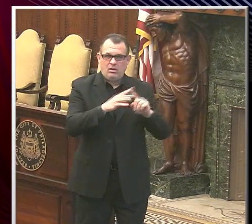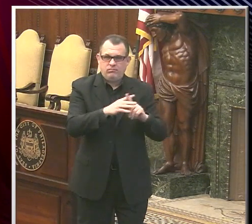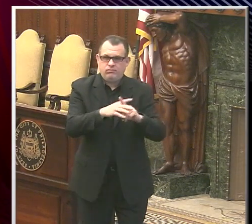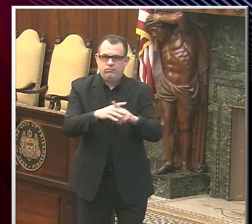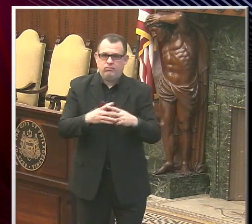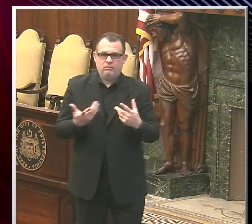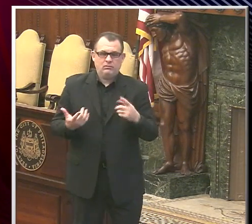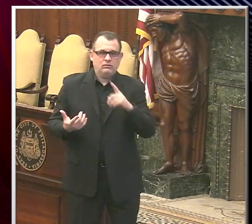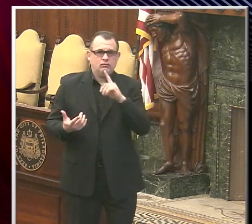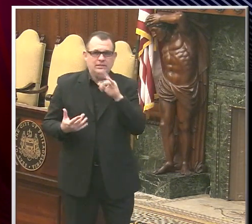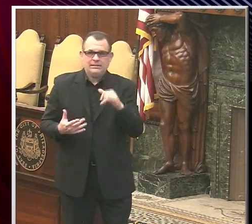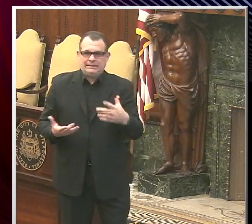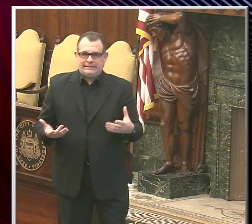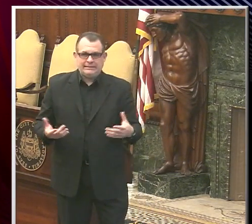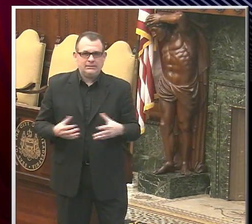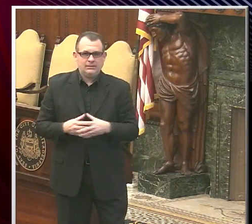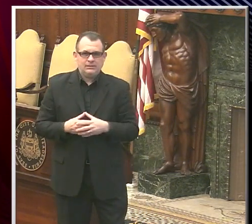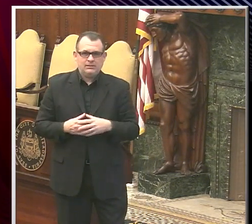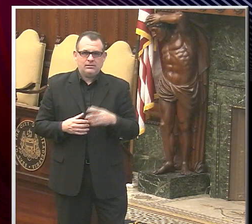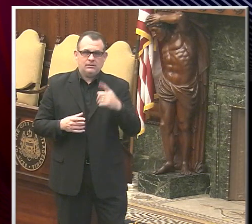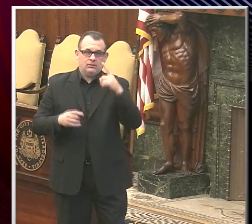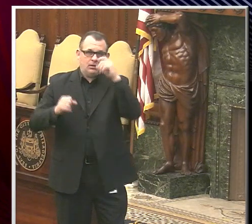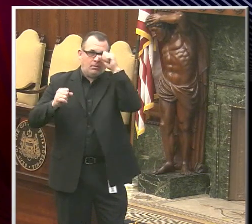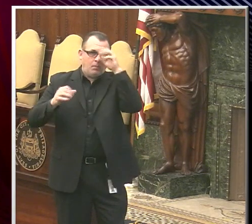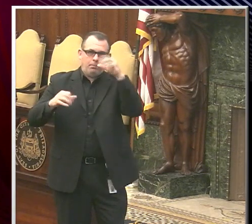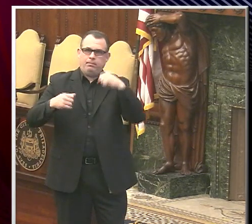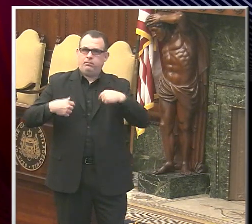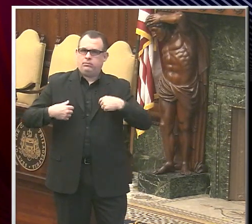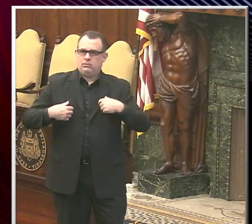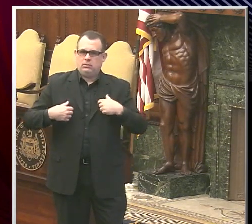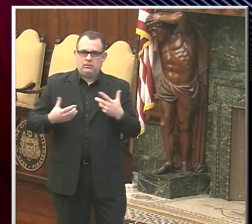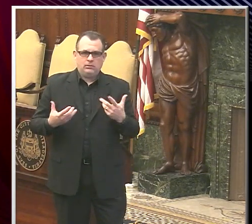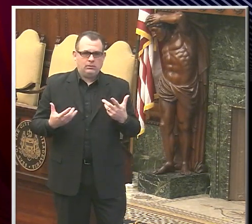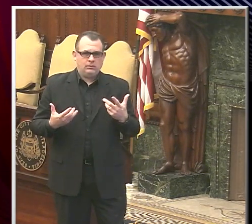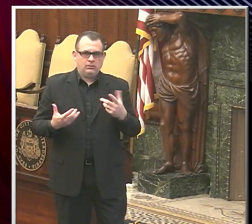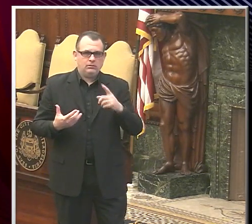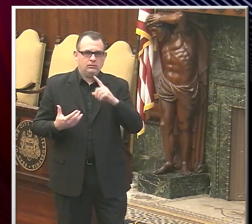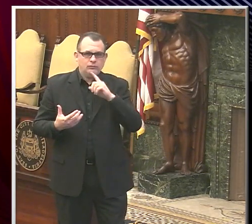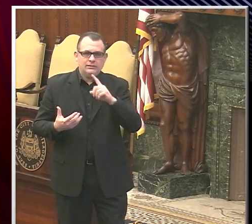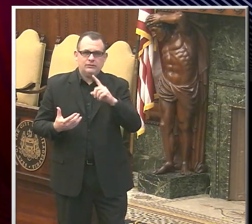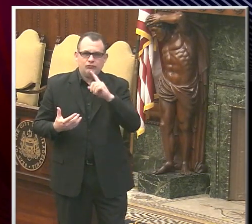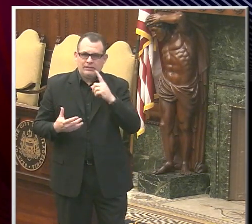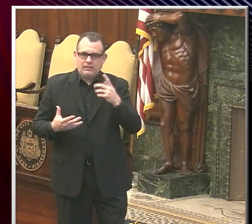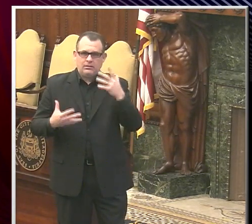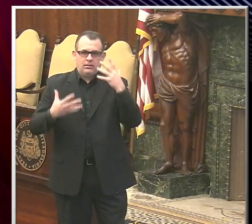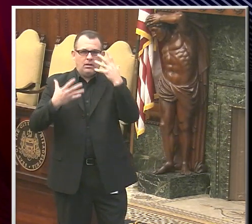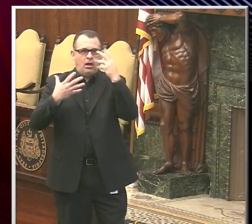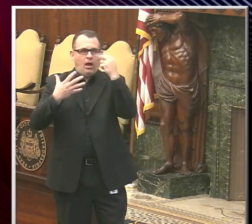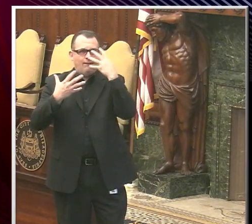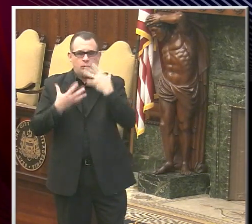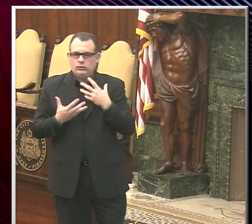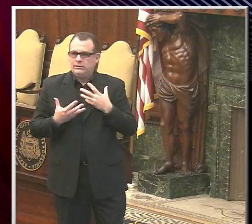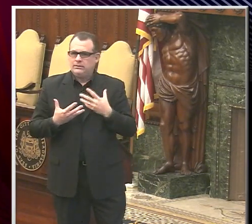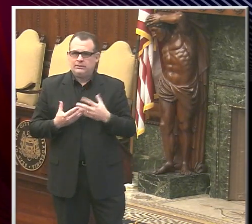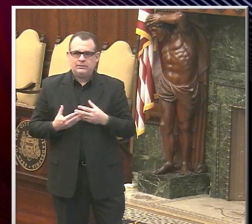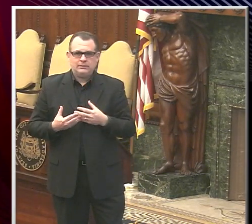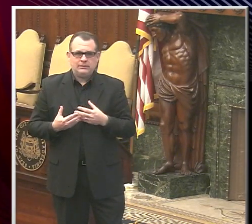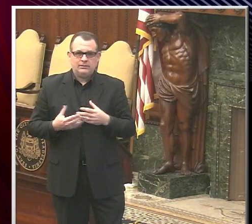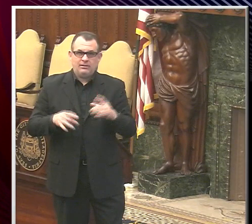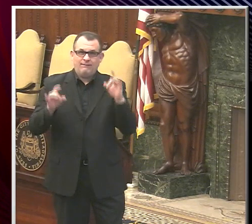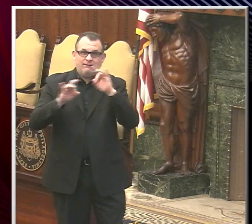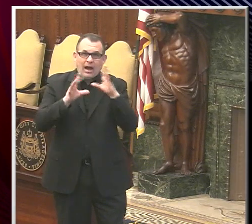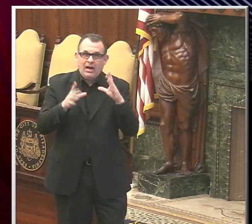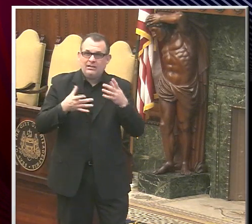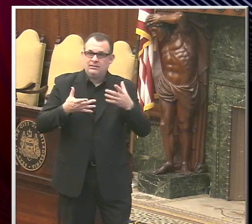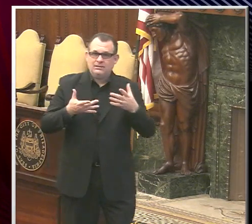been mind-blowing and tremendously unfortunate. The outrageous violence we saw just